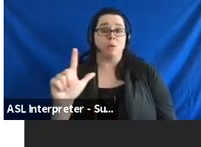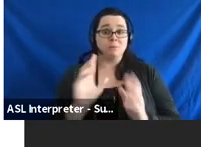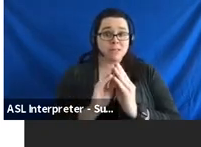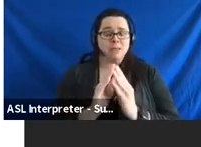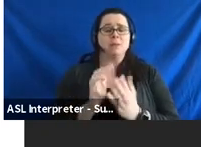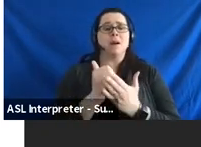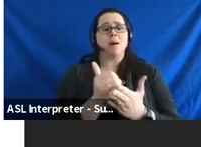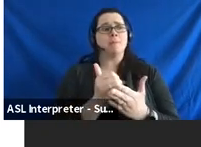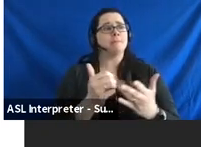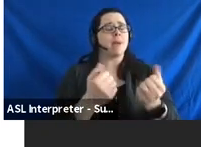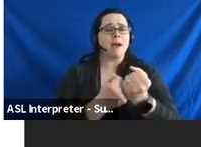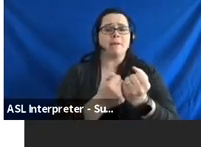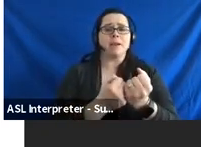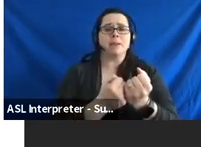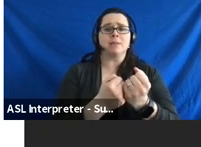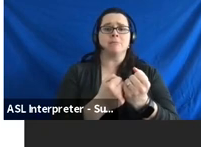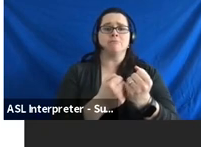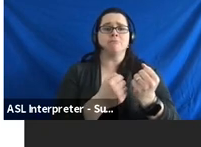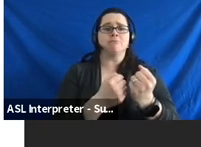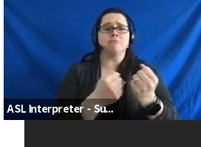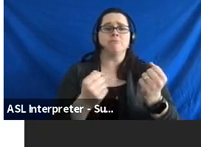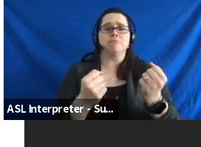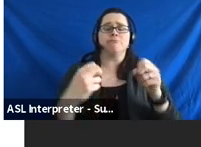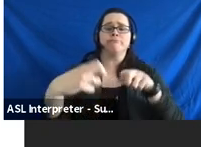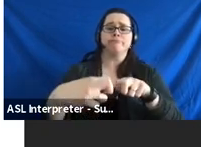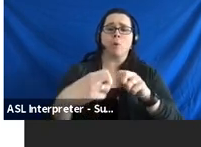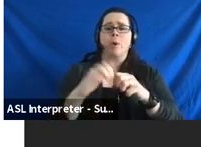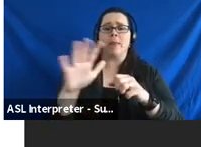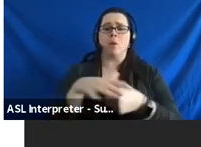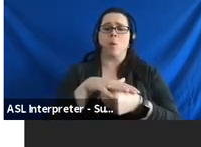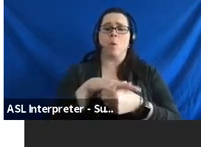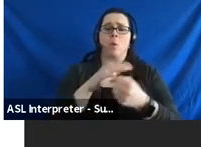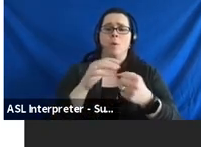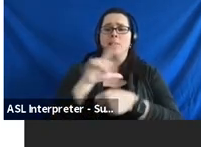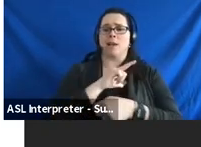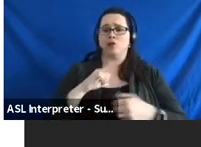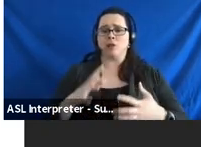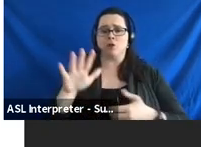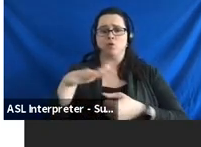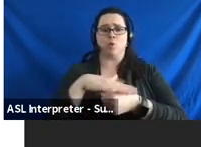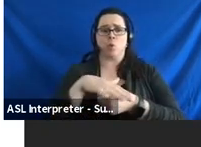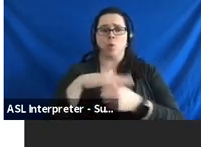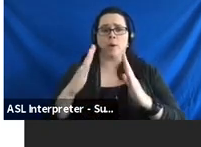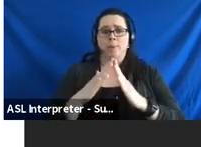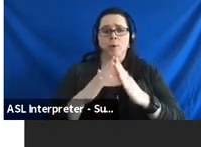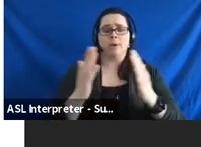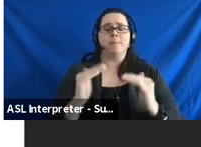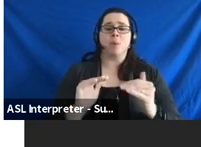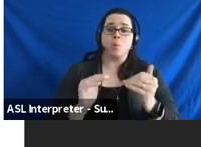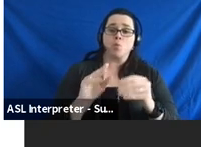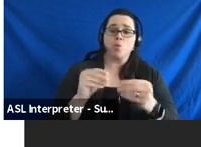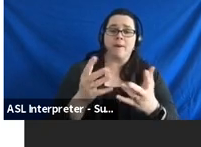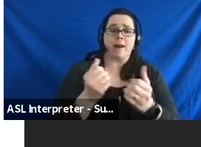get together with their local legislators in their local communities. Provide advocacy